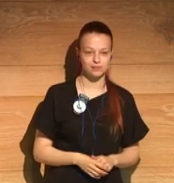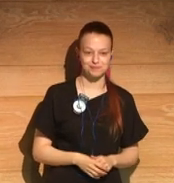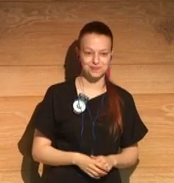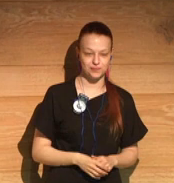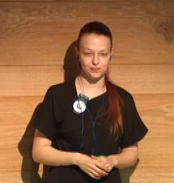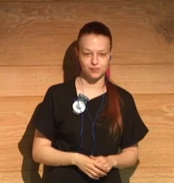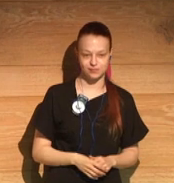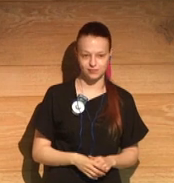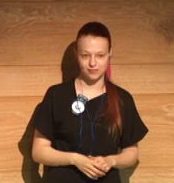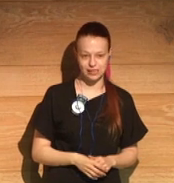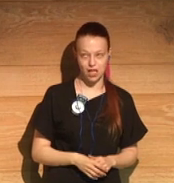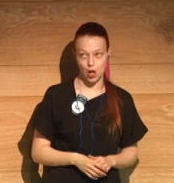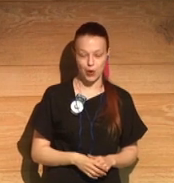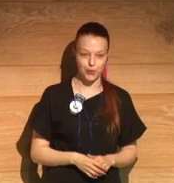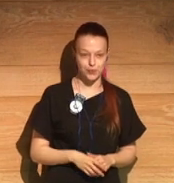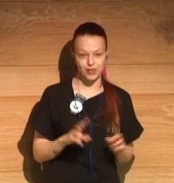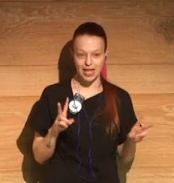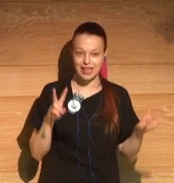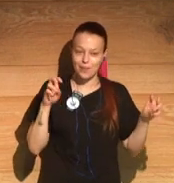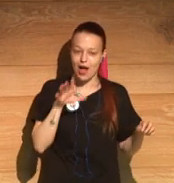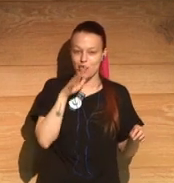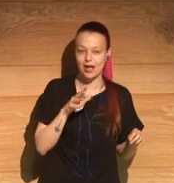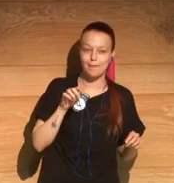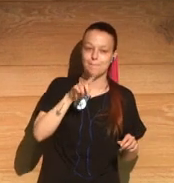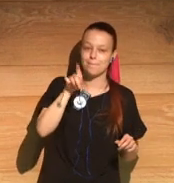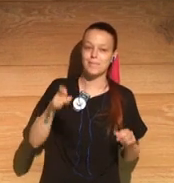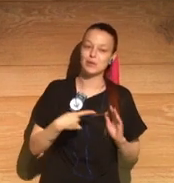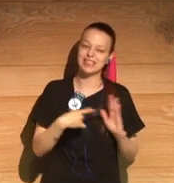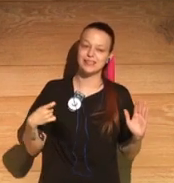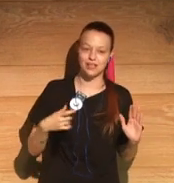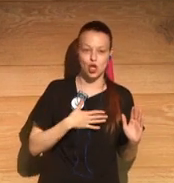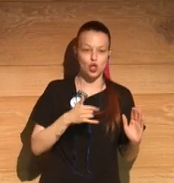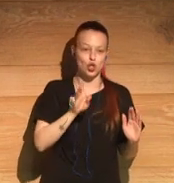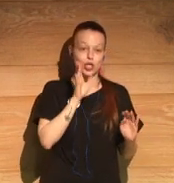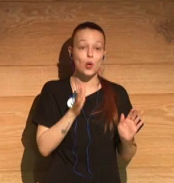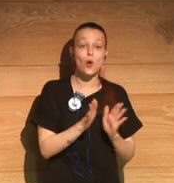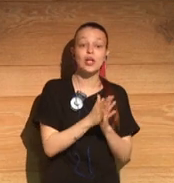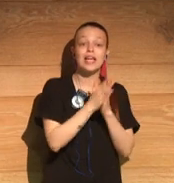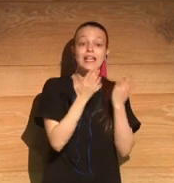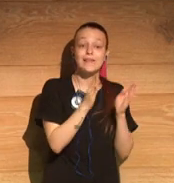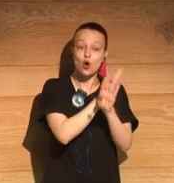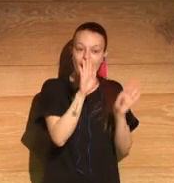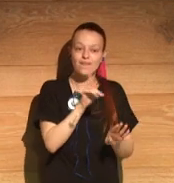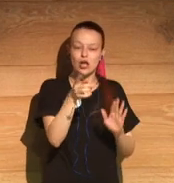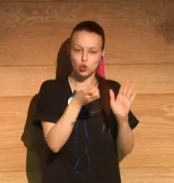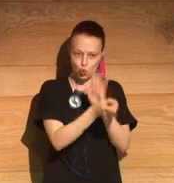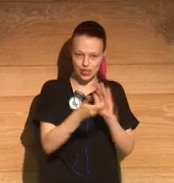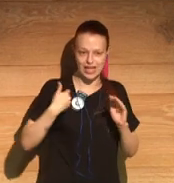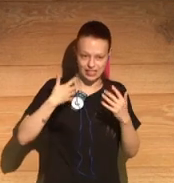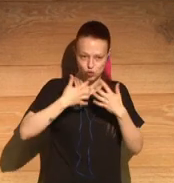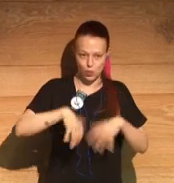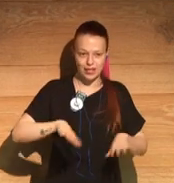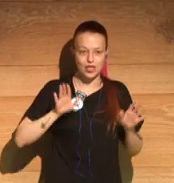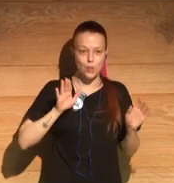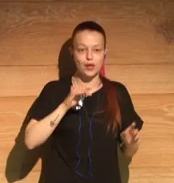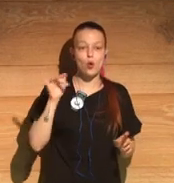Now, I'm not going to ask you this because, among other things, you put that